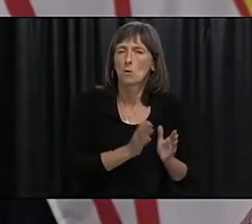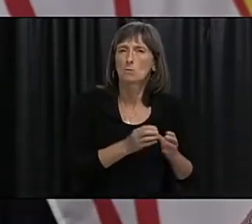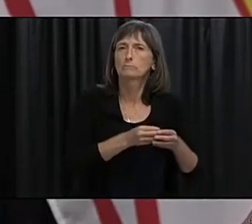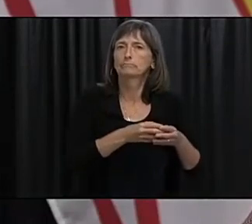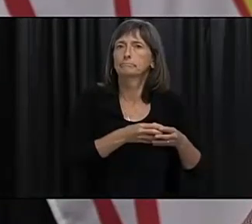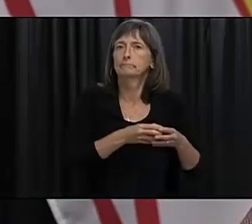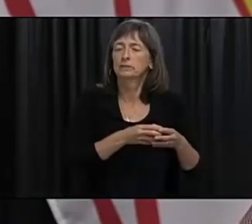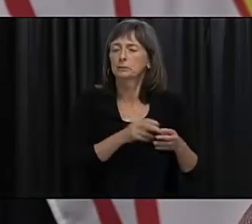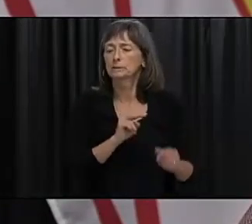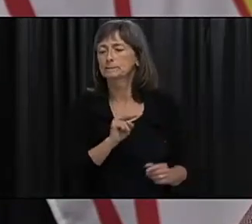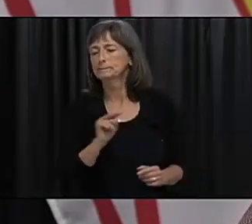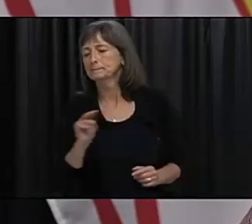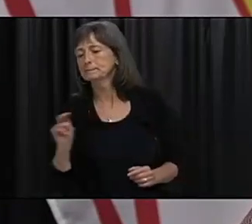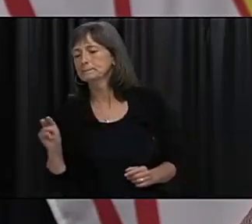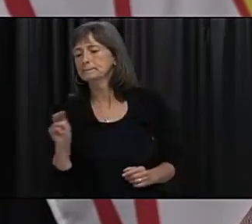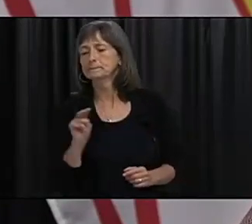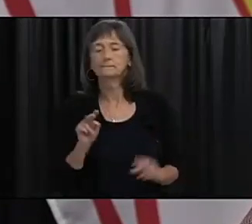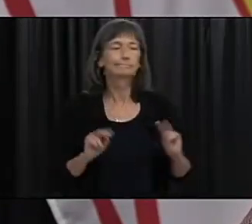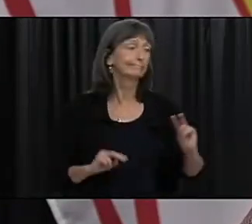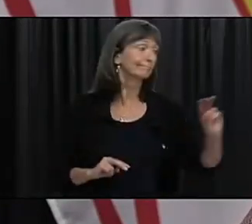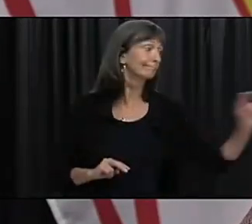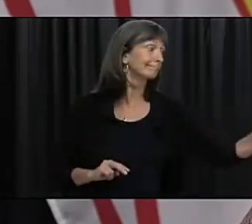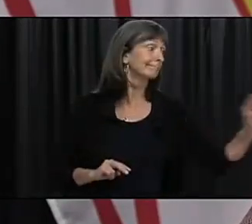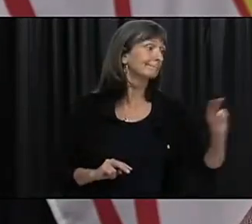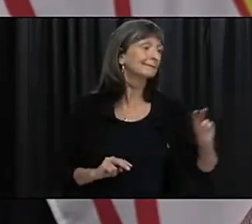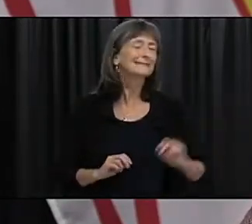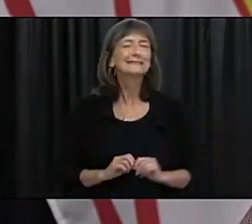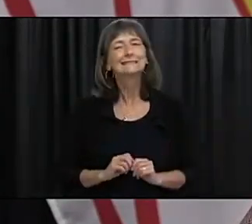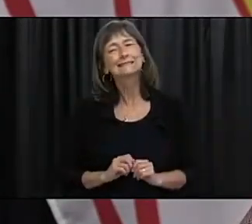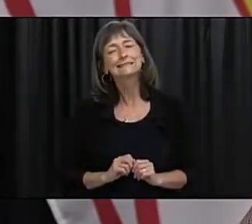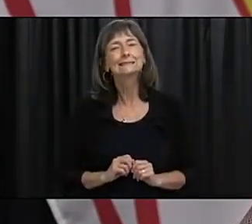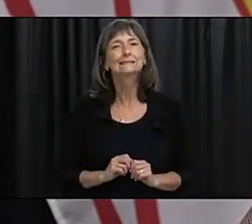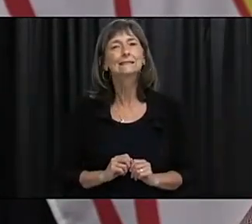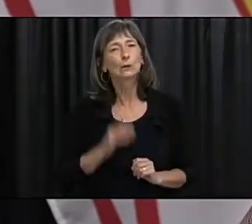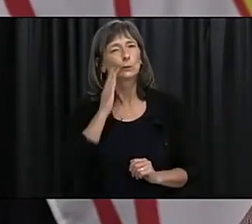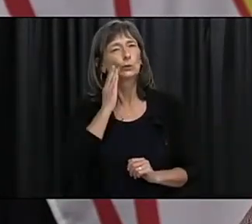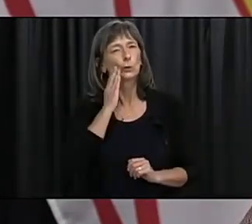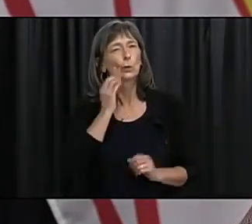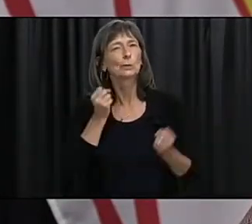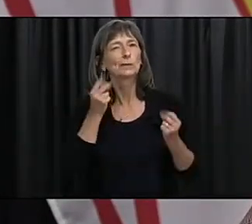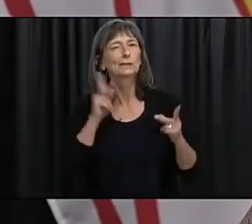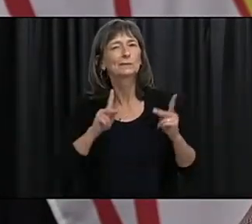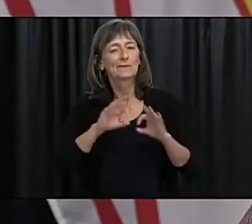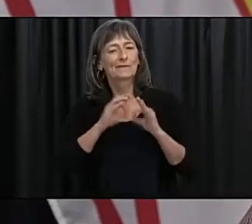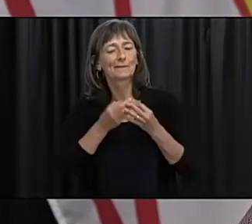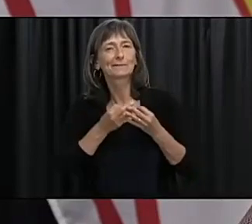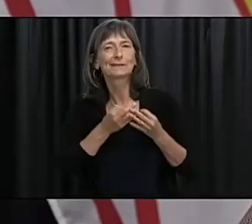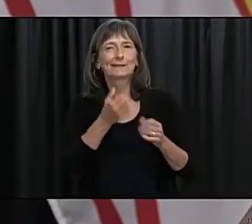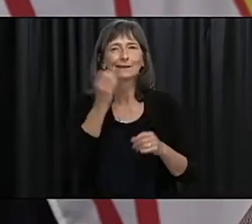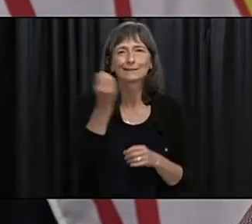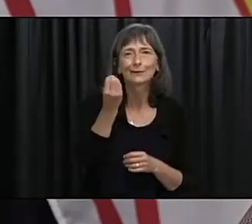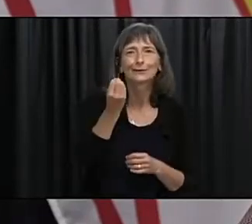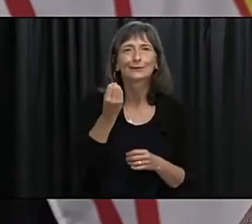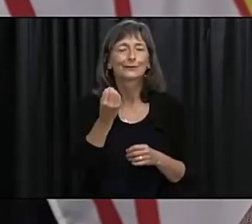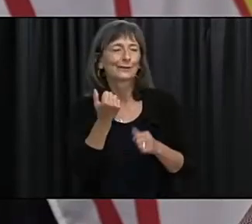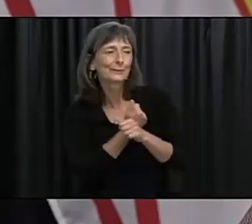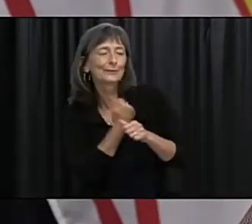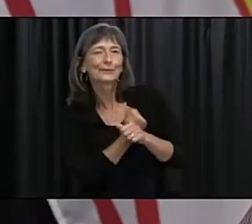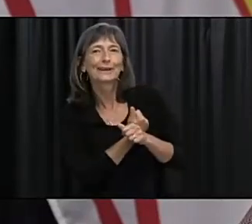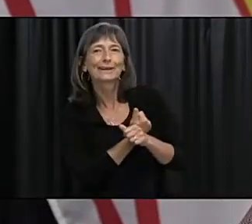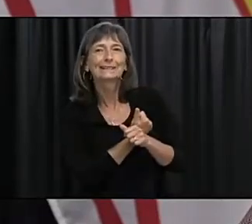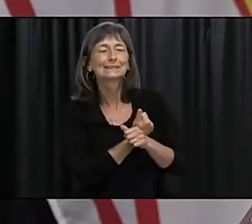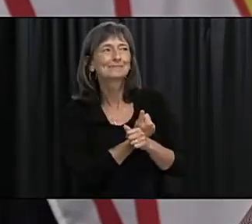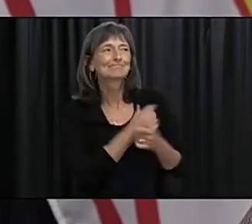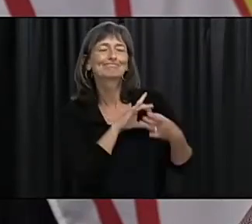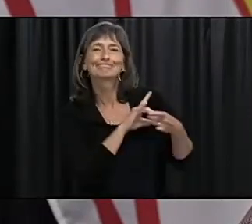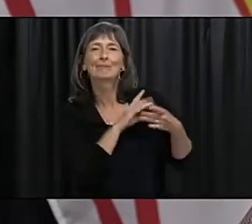the jurisdictions and we know that we have a close connection to places like Alberta places like Ontario and you know even some